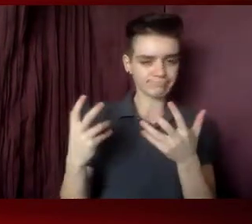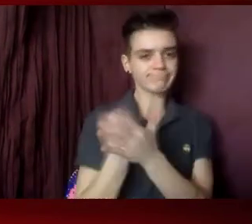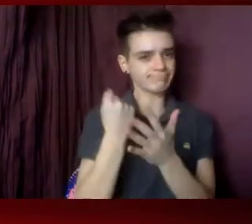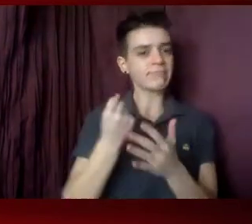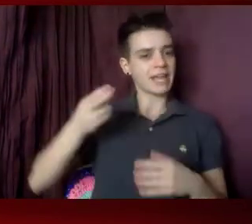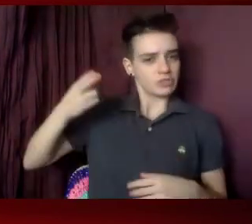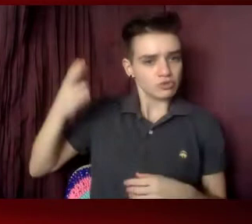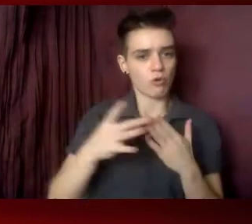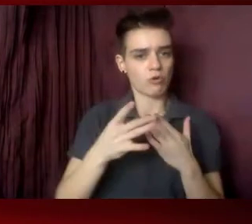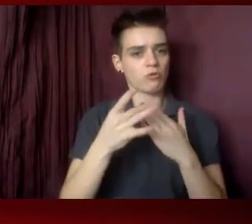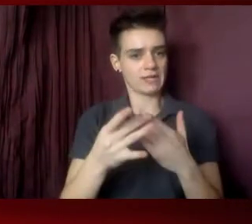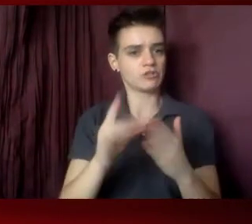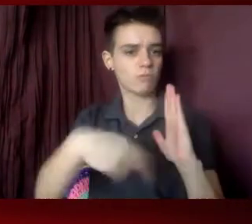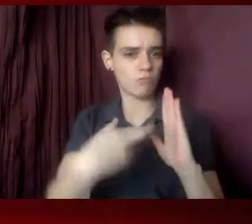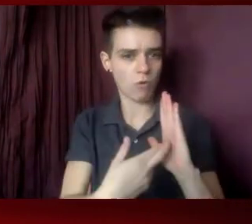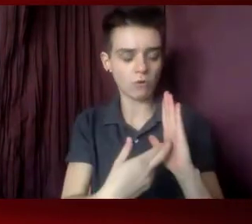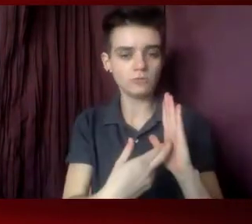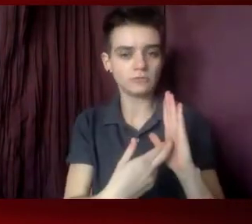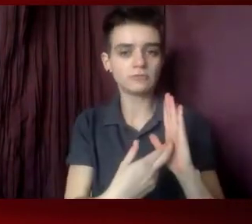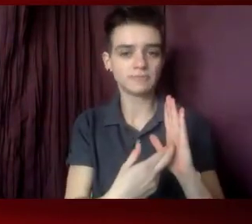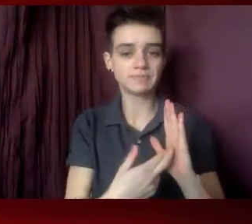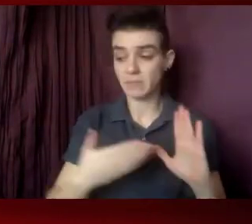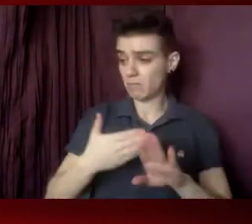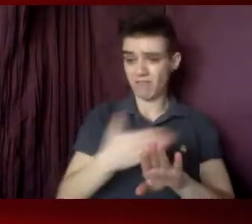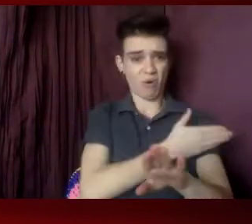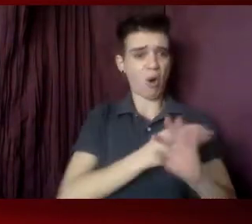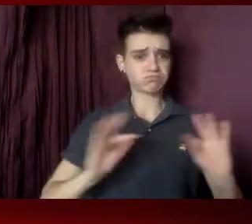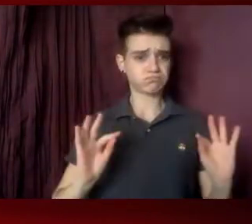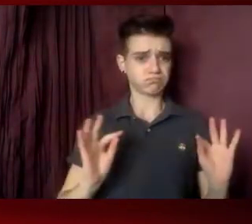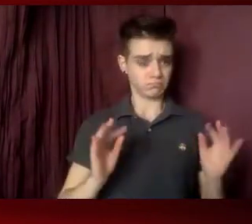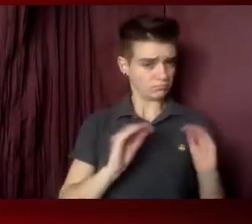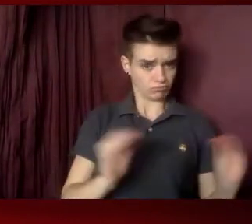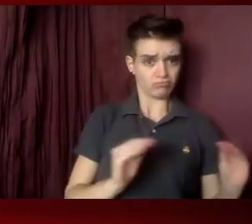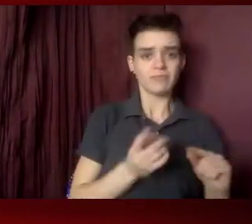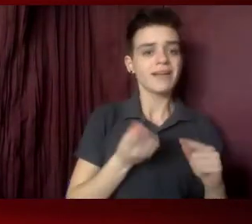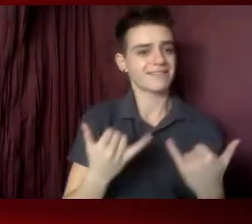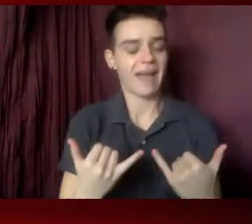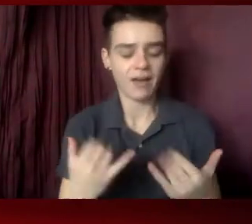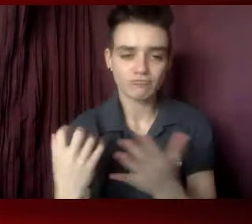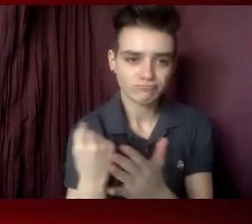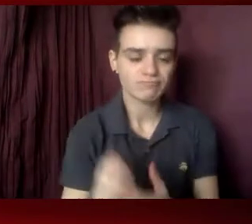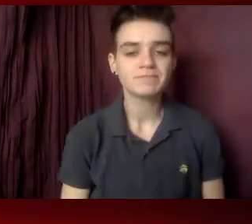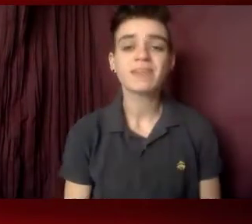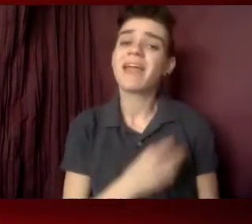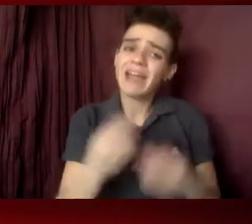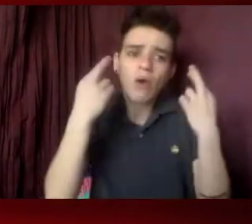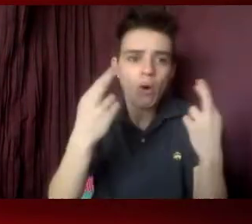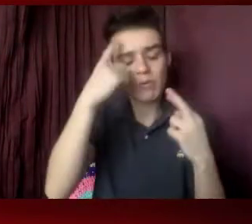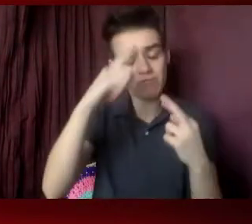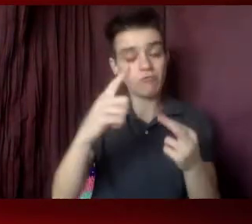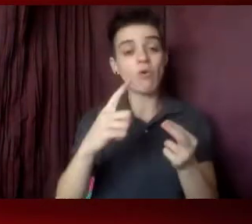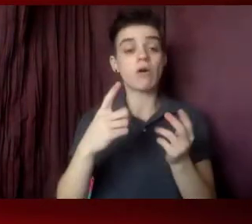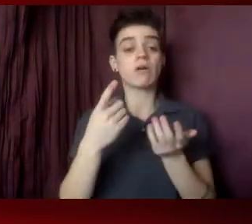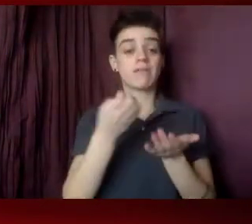like never before. And of course, there's hope from legislation to stimulate our economy and to get shots